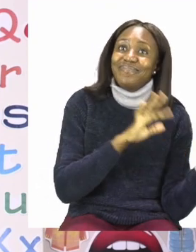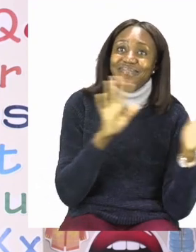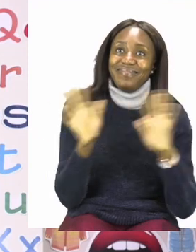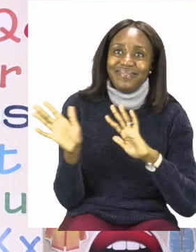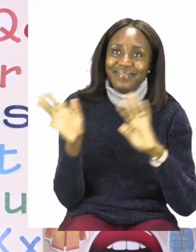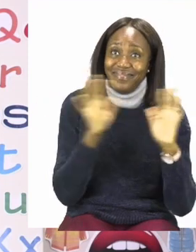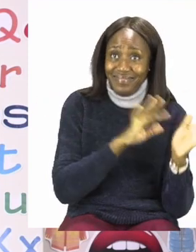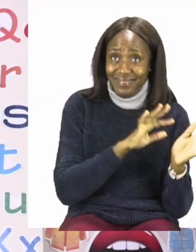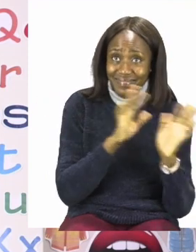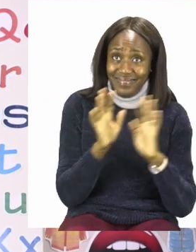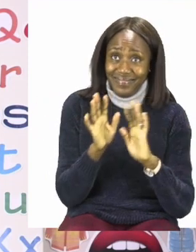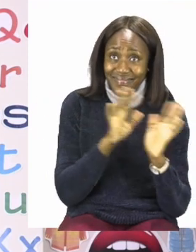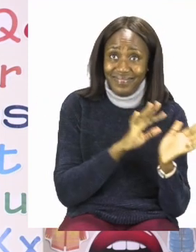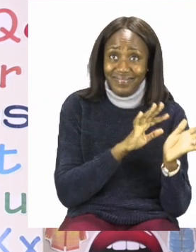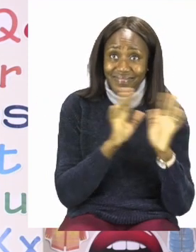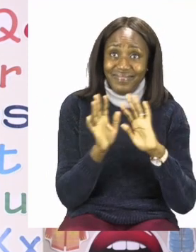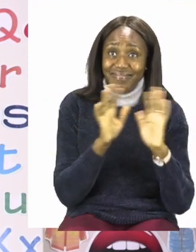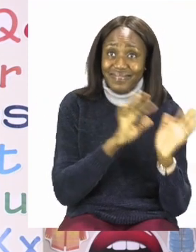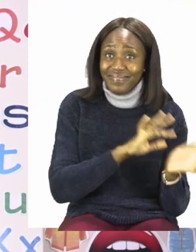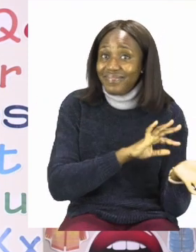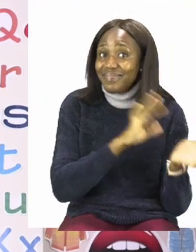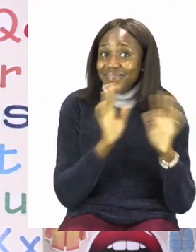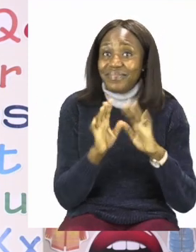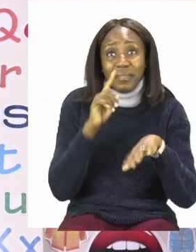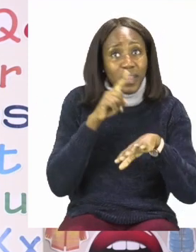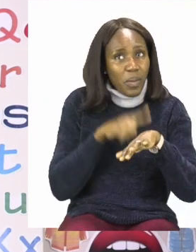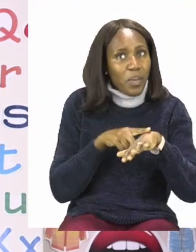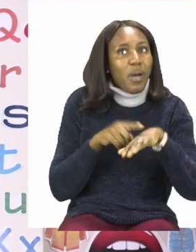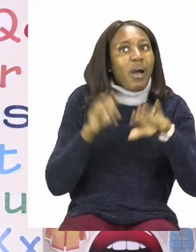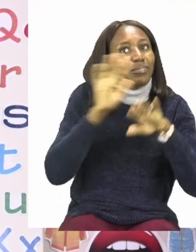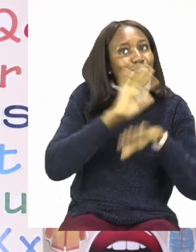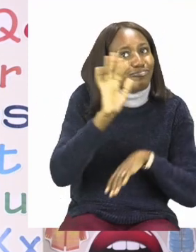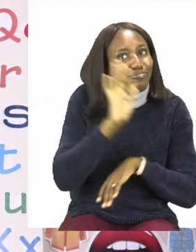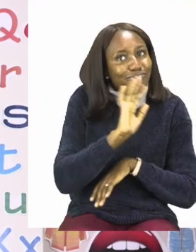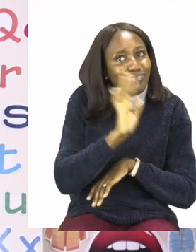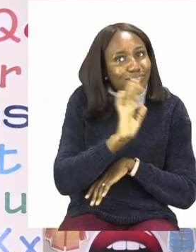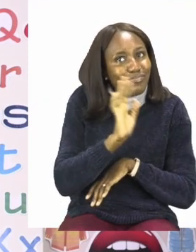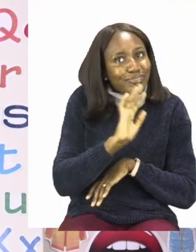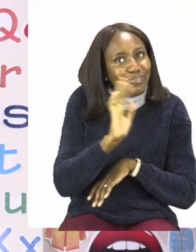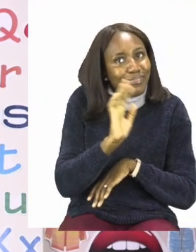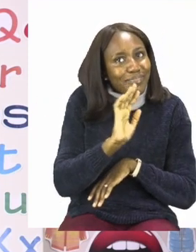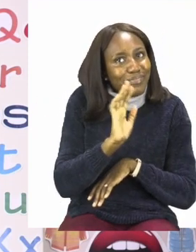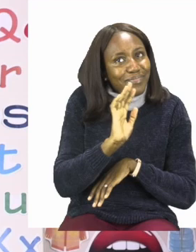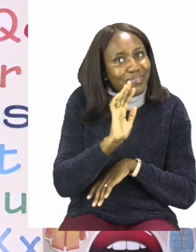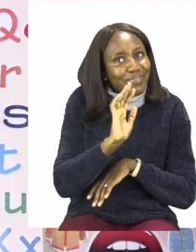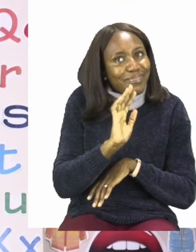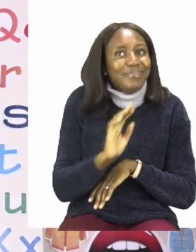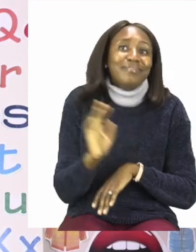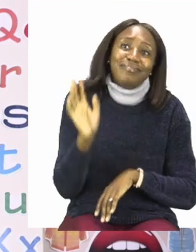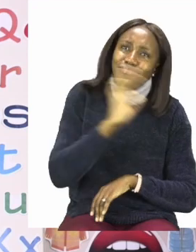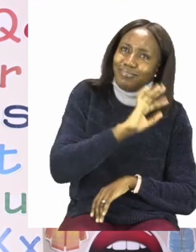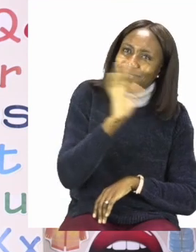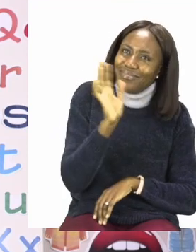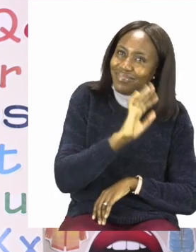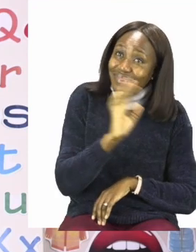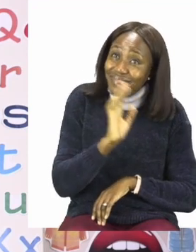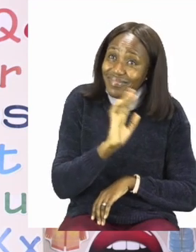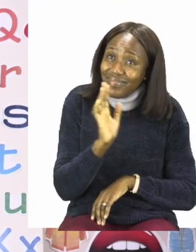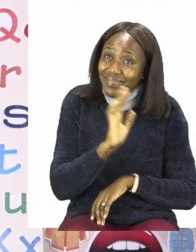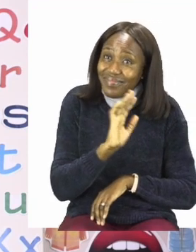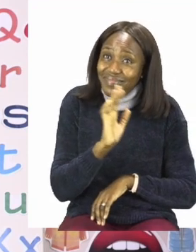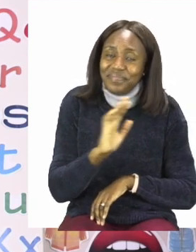Goodbye, goodbye. Goodbye, it's time to say goodbye. Goodbye,